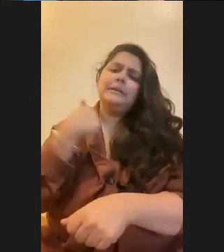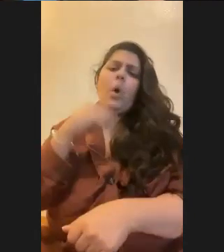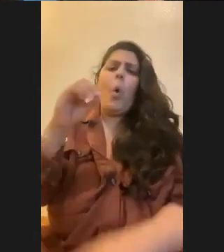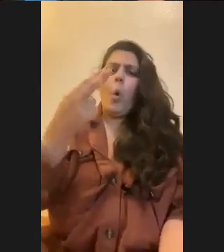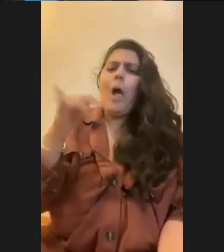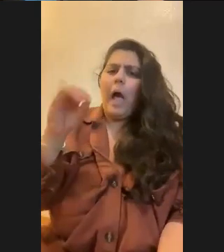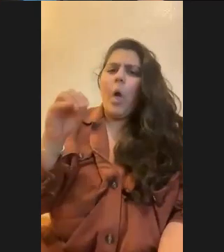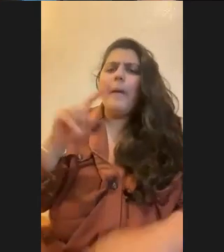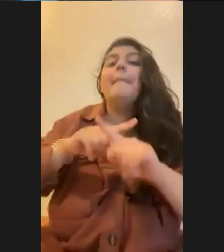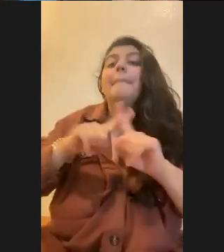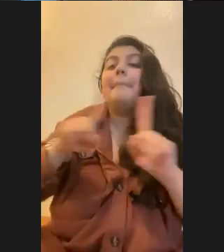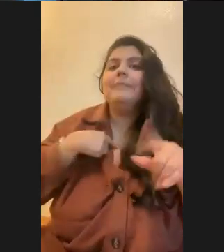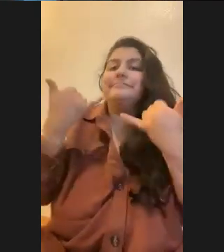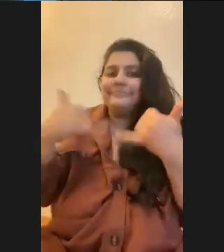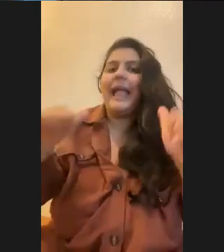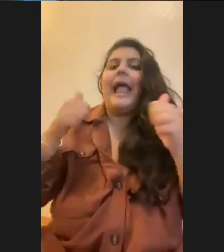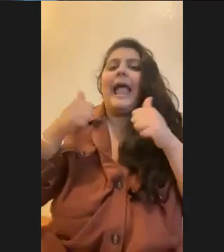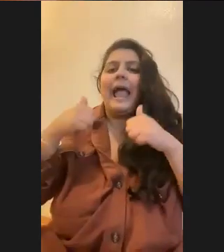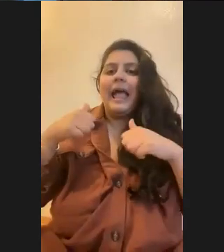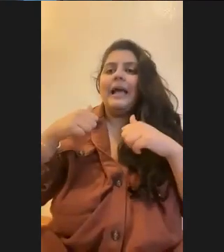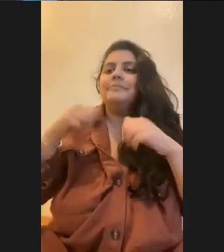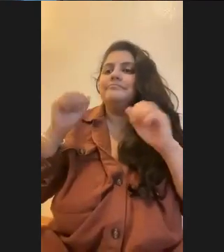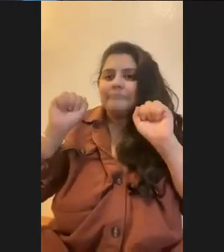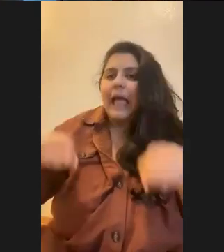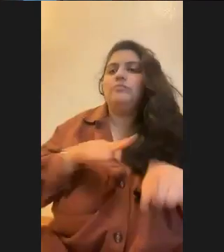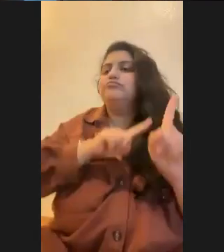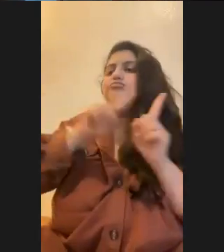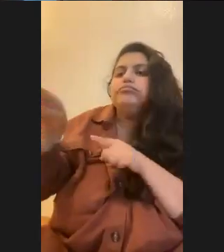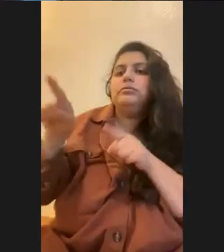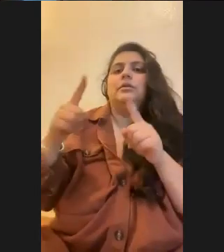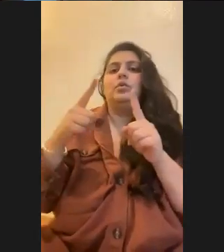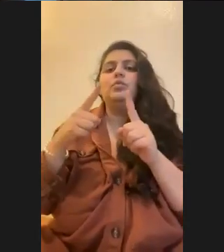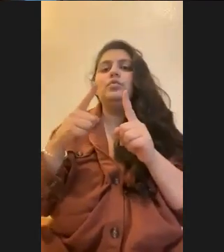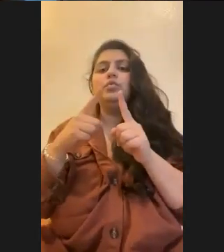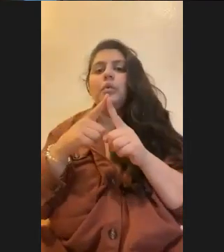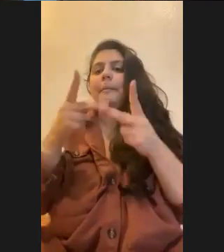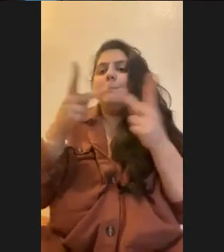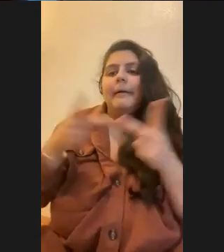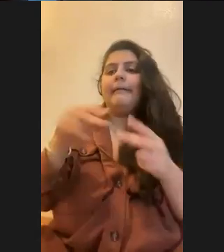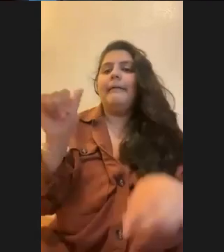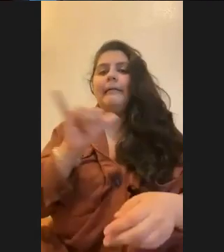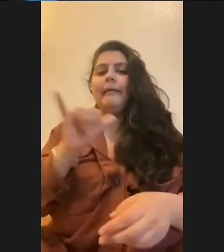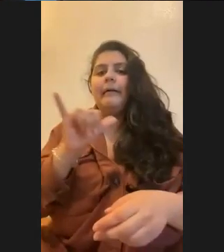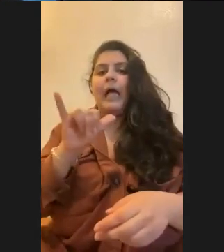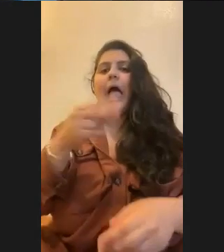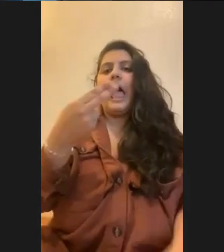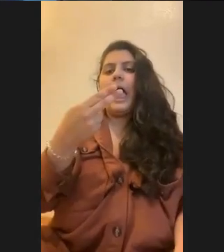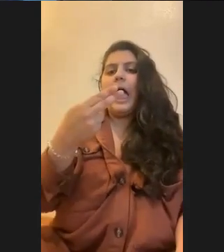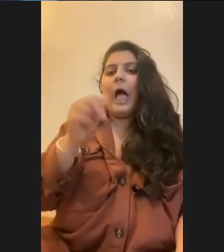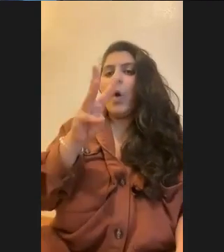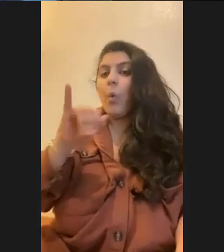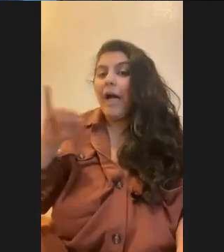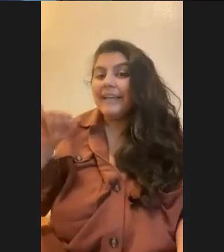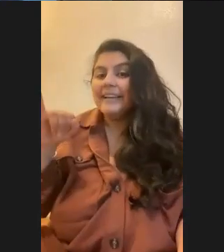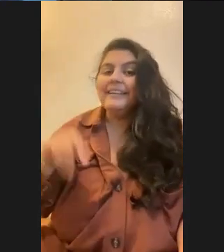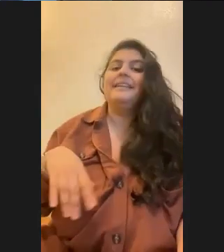do a lot of field work outside of Ohio. So I get to go places like our field work currently is in Hawaii. I'm possibly going to get